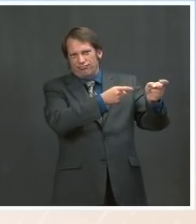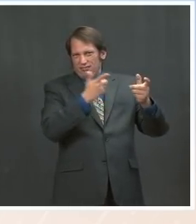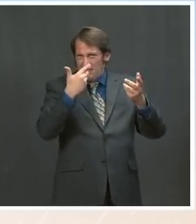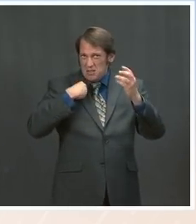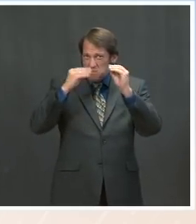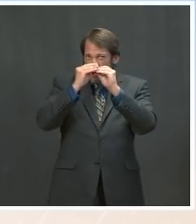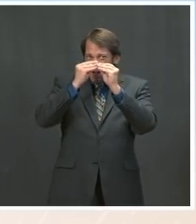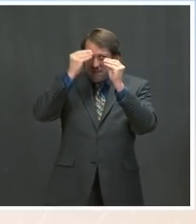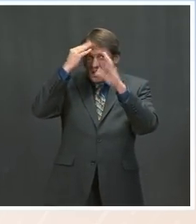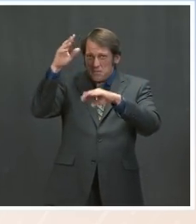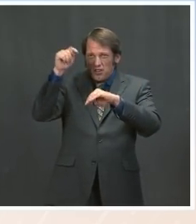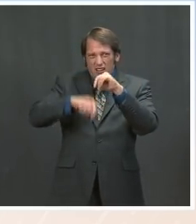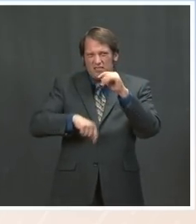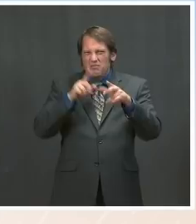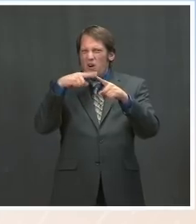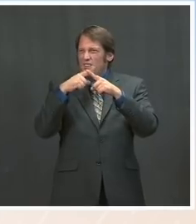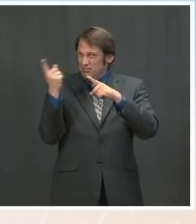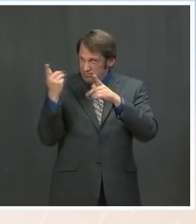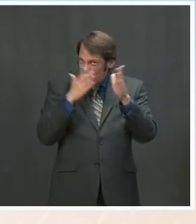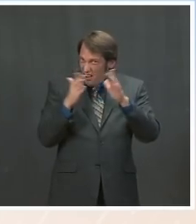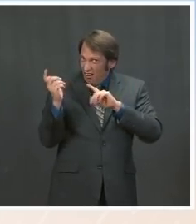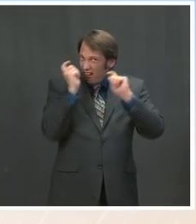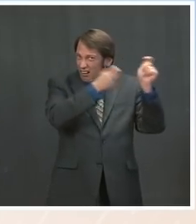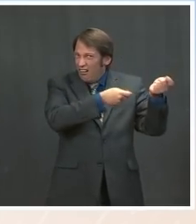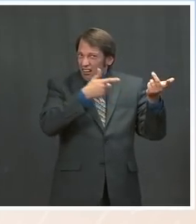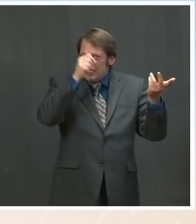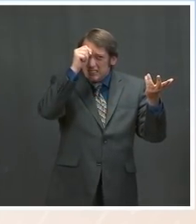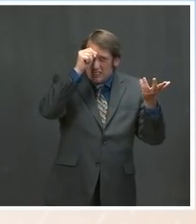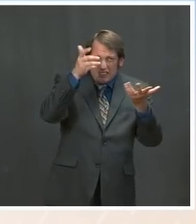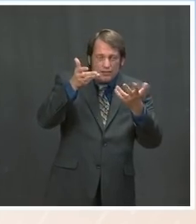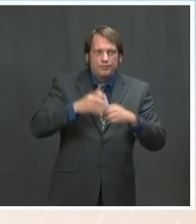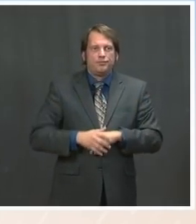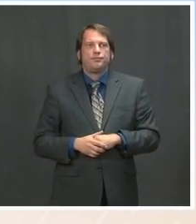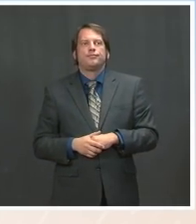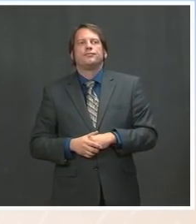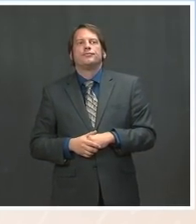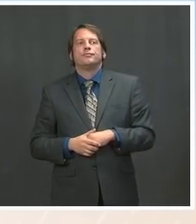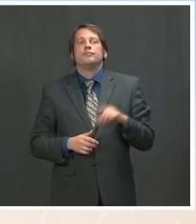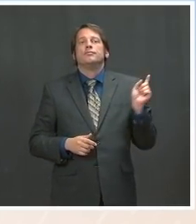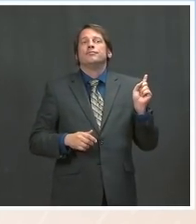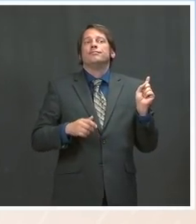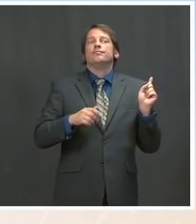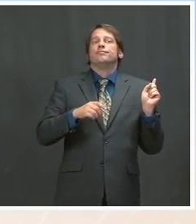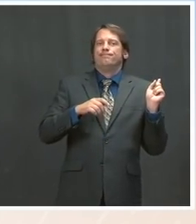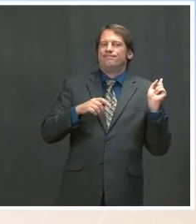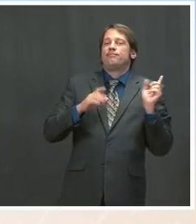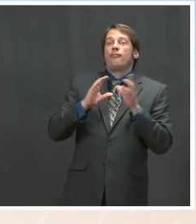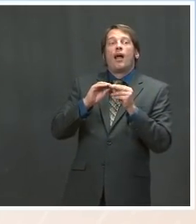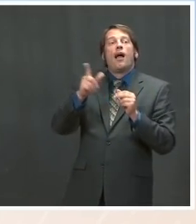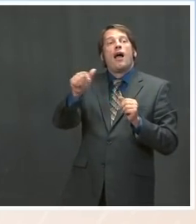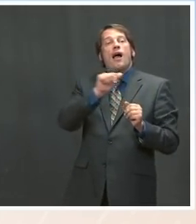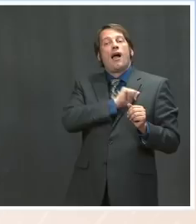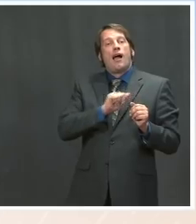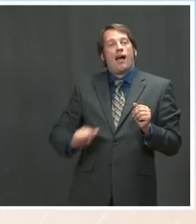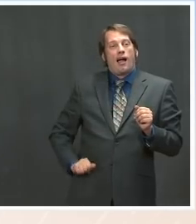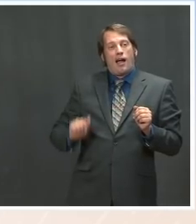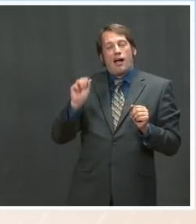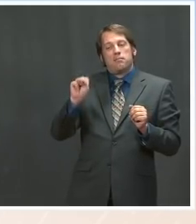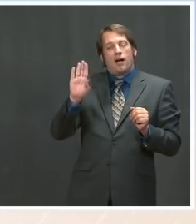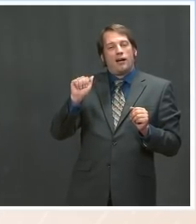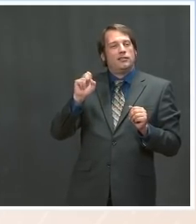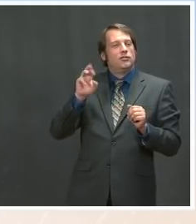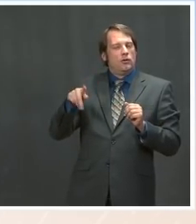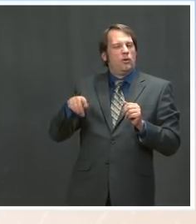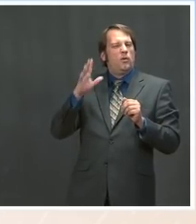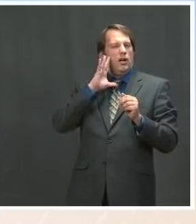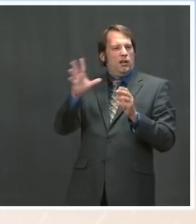So Ambassador Catherine Tai, of course, gave some remarks at a World Trade Organization virtual conference last week, and she highlighted a couple of